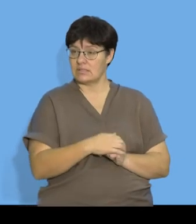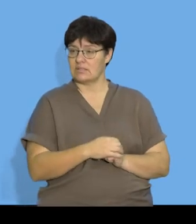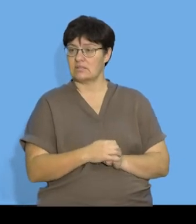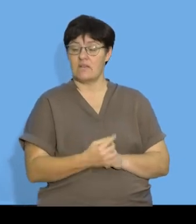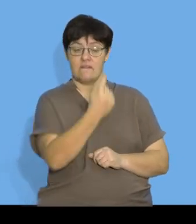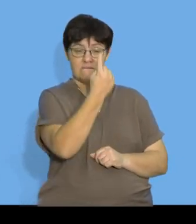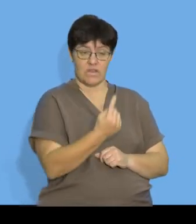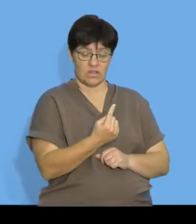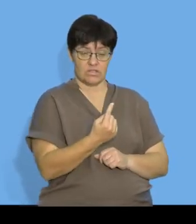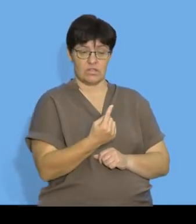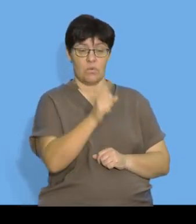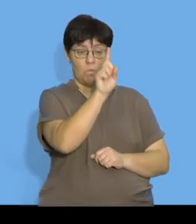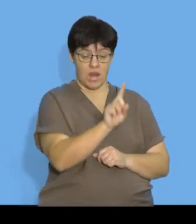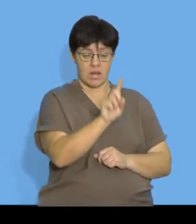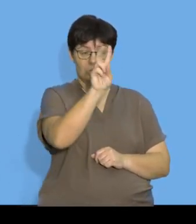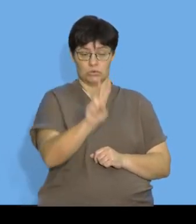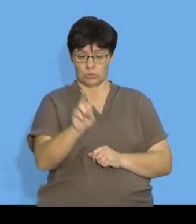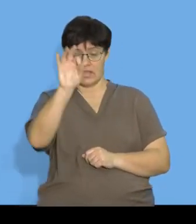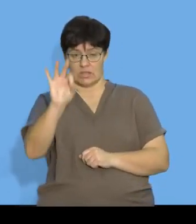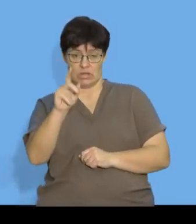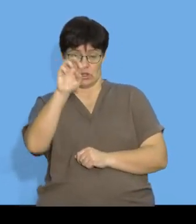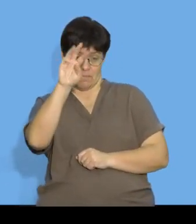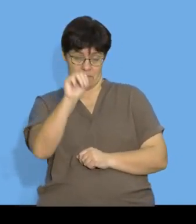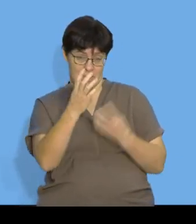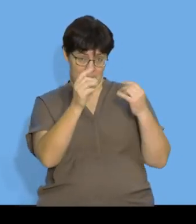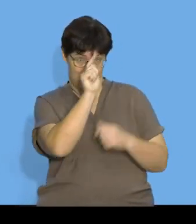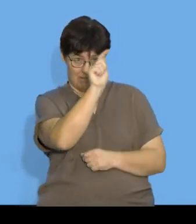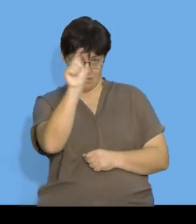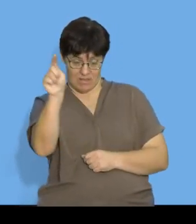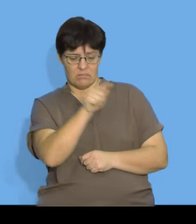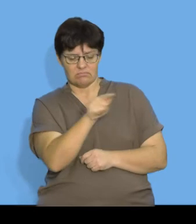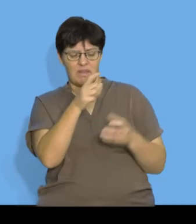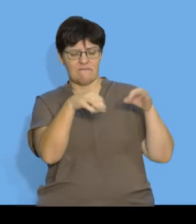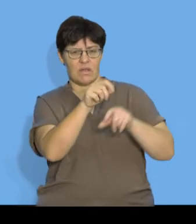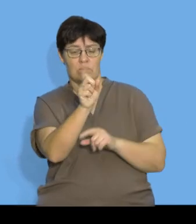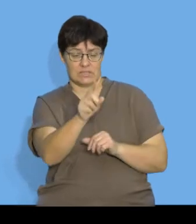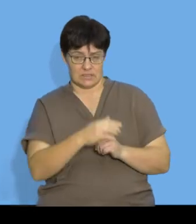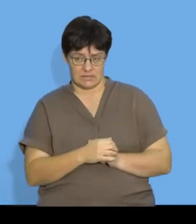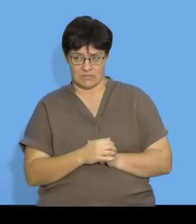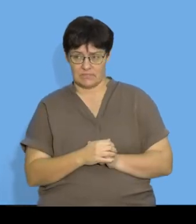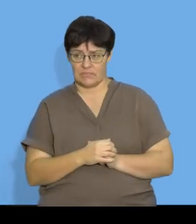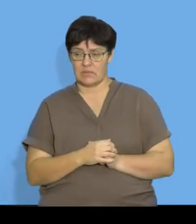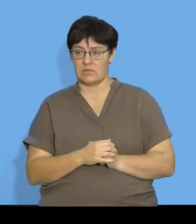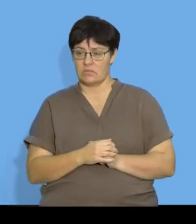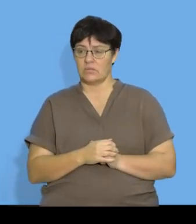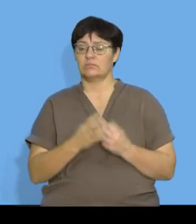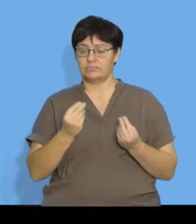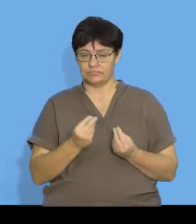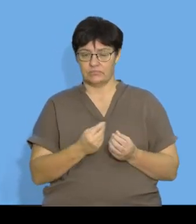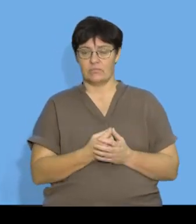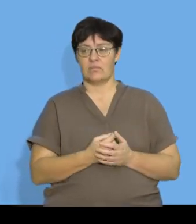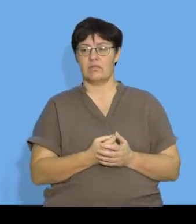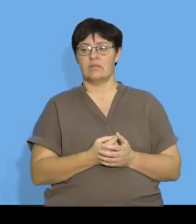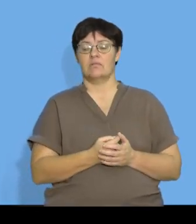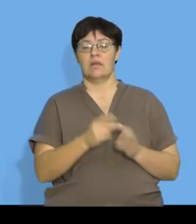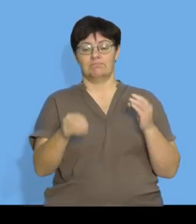first three terms and if I'm determining the first three terms I'm going to be substituting in